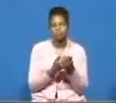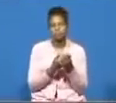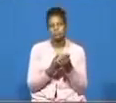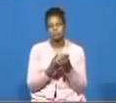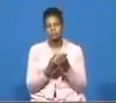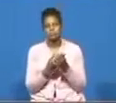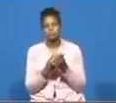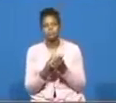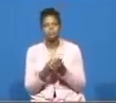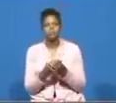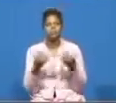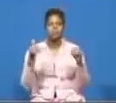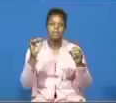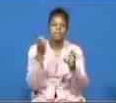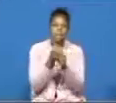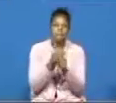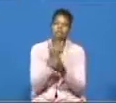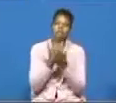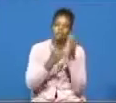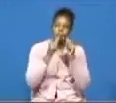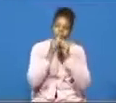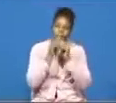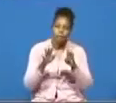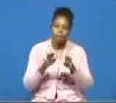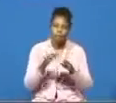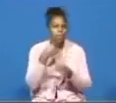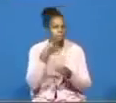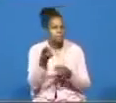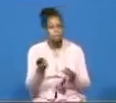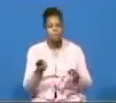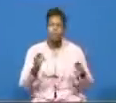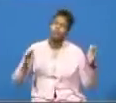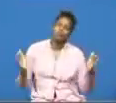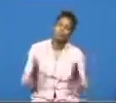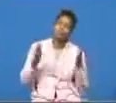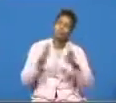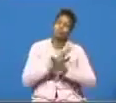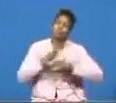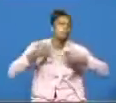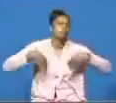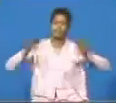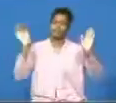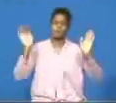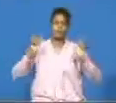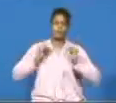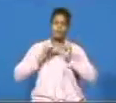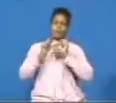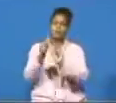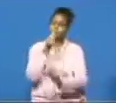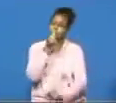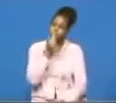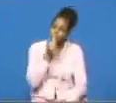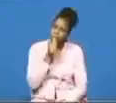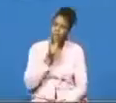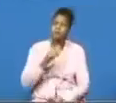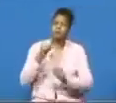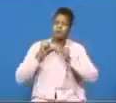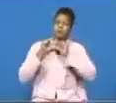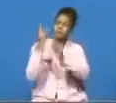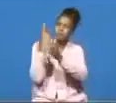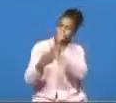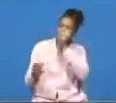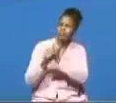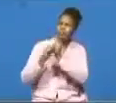amount of blessing and i'm saying to you don't give up just keep pressing on just keep trusting